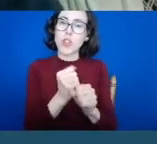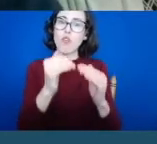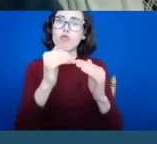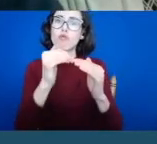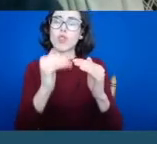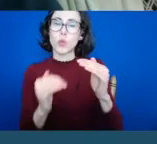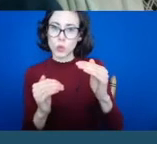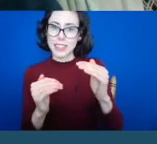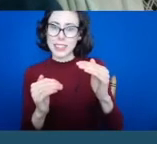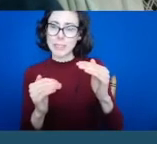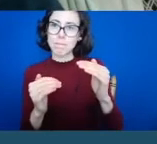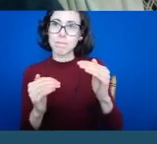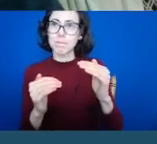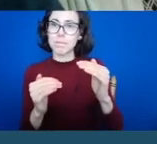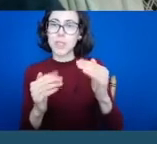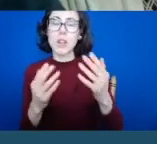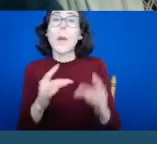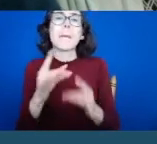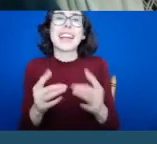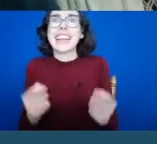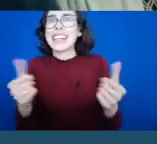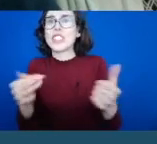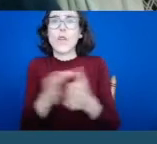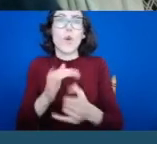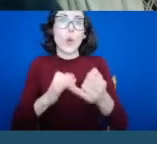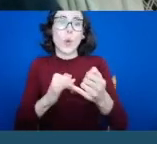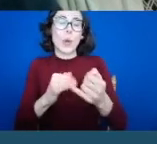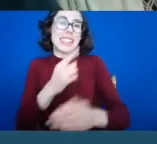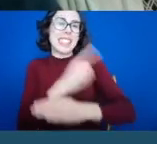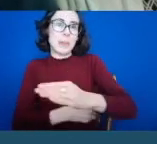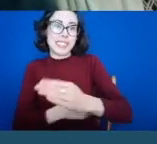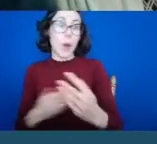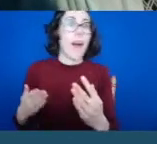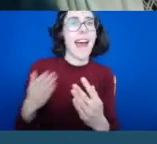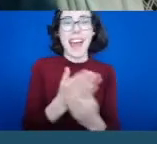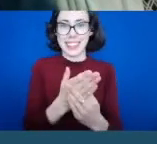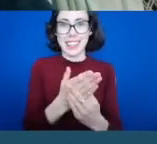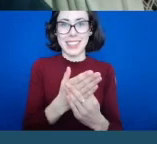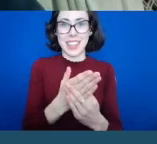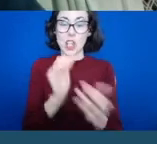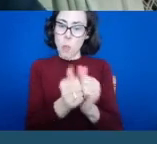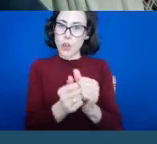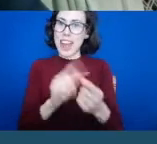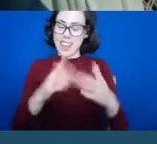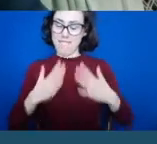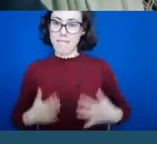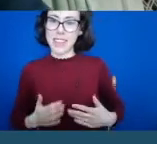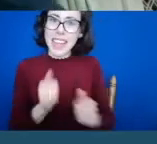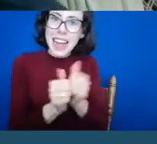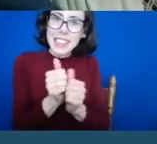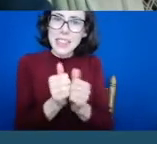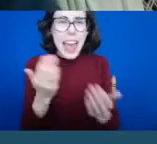it easier for people with disabilities to gain access to sport and physical activity. How specifically